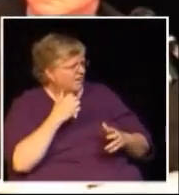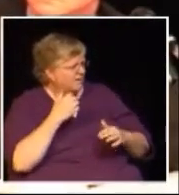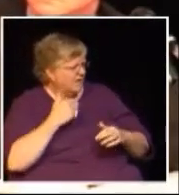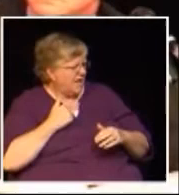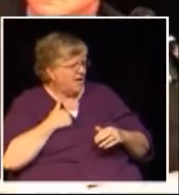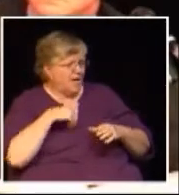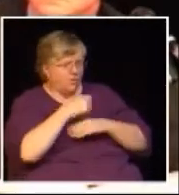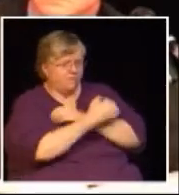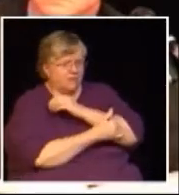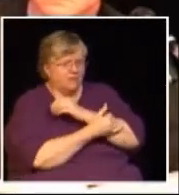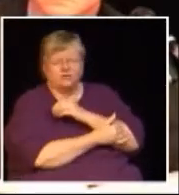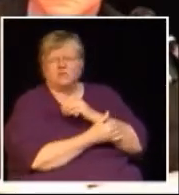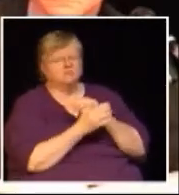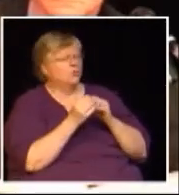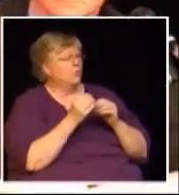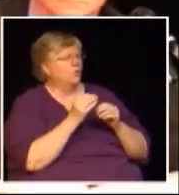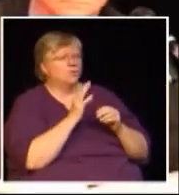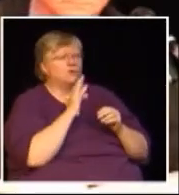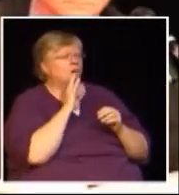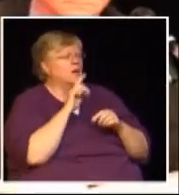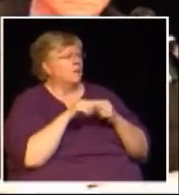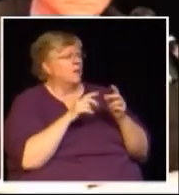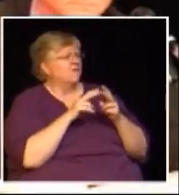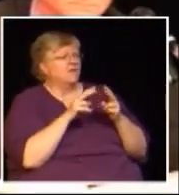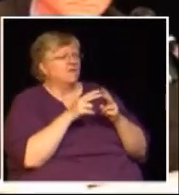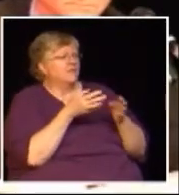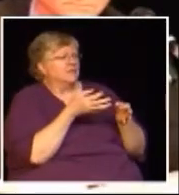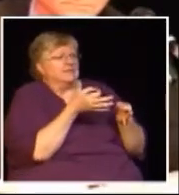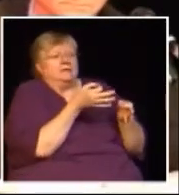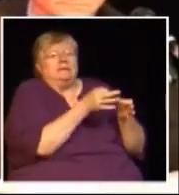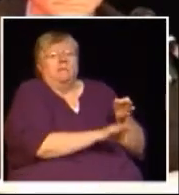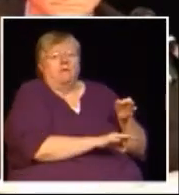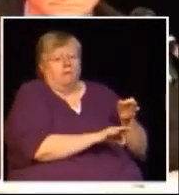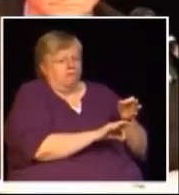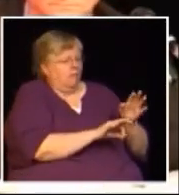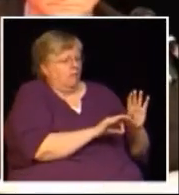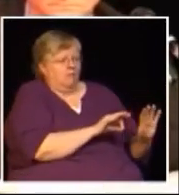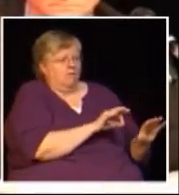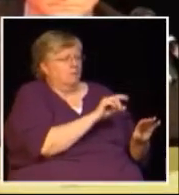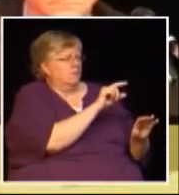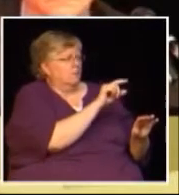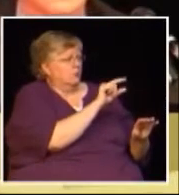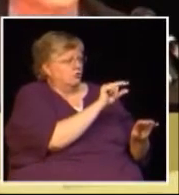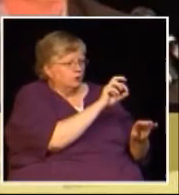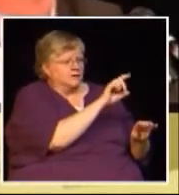talking about a very simple provincial sales tax on our goods and services here in BC